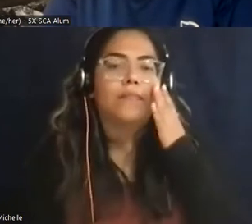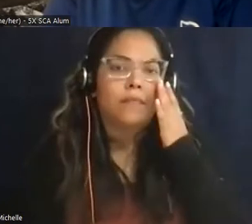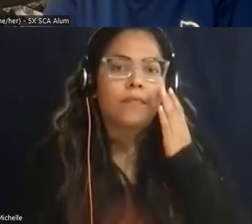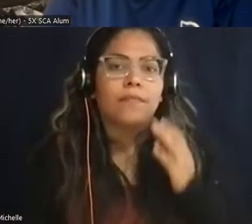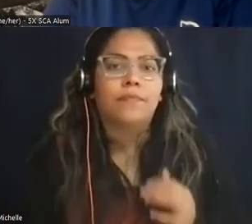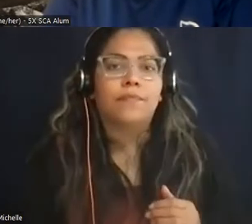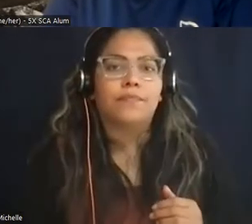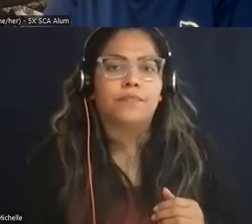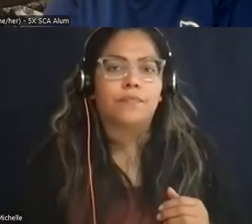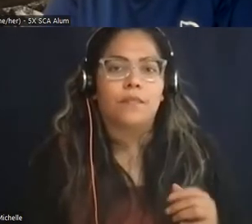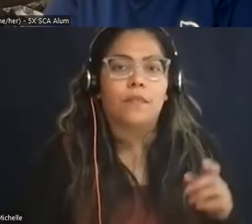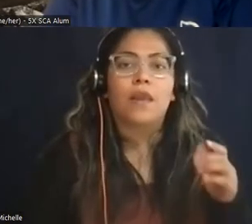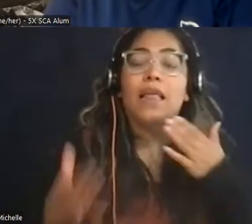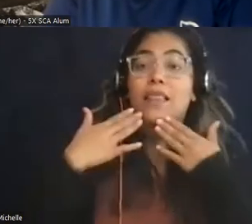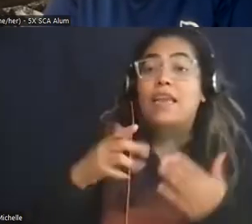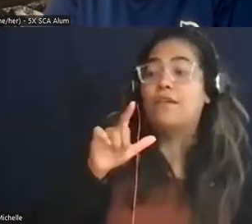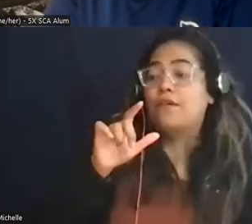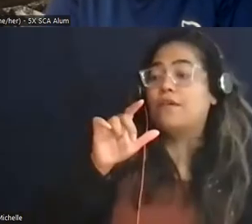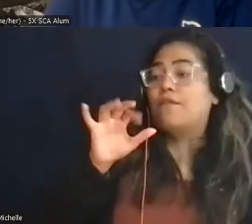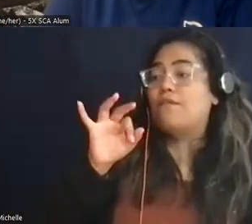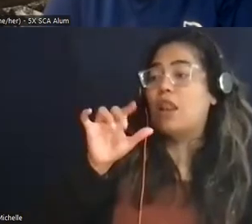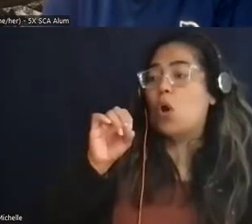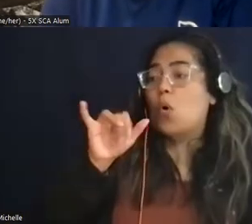you floyd others